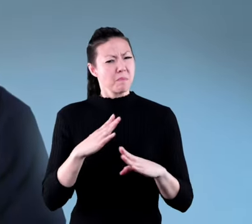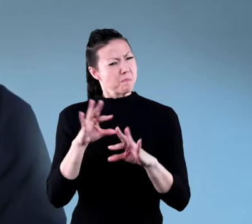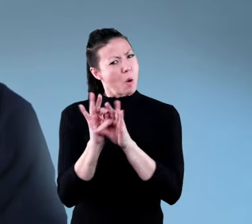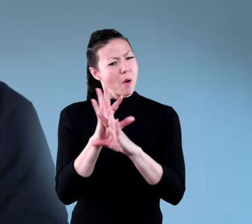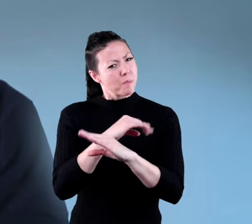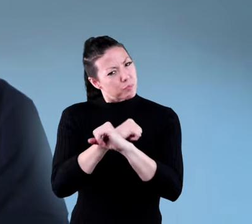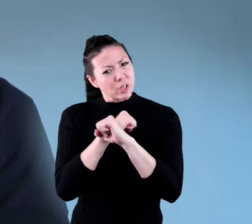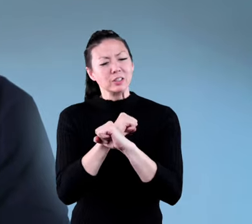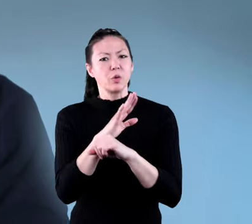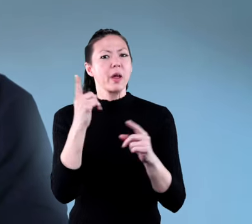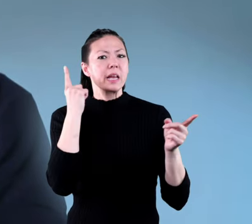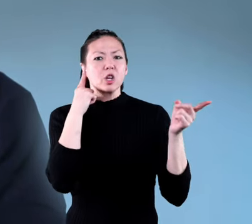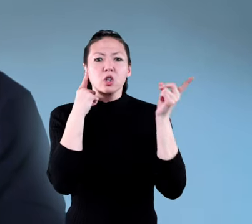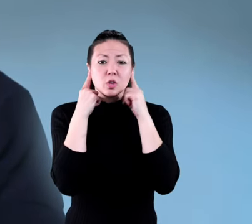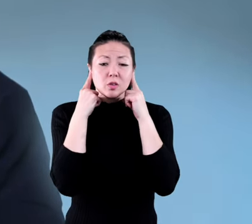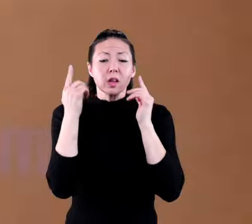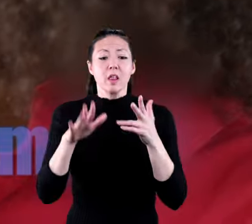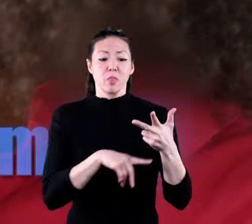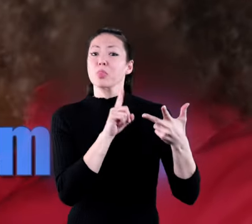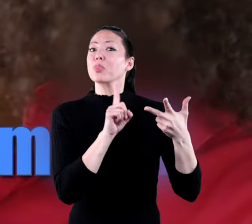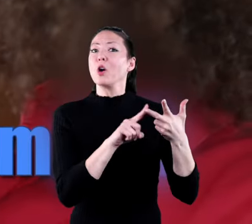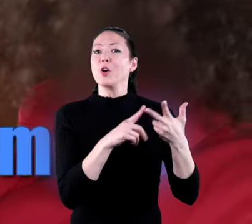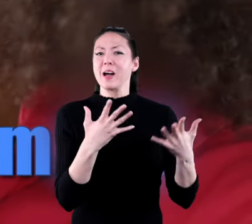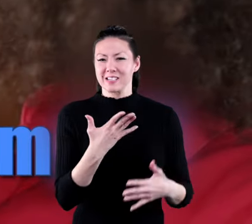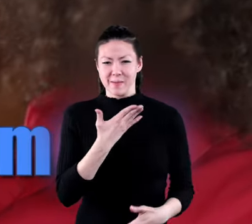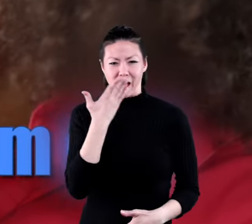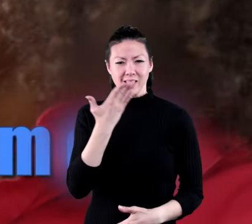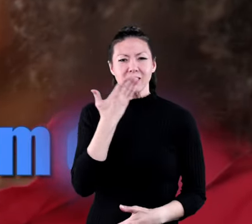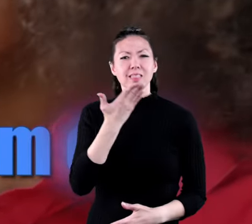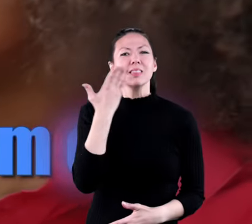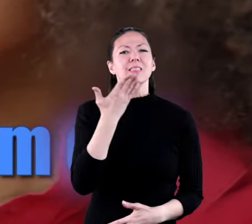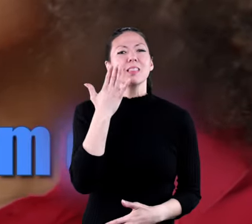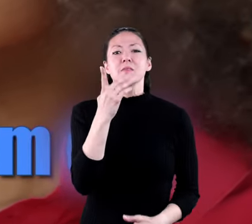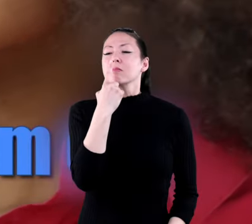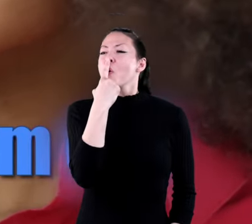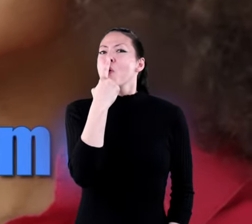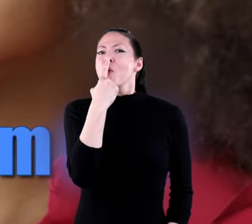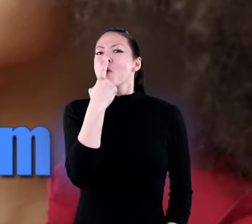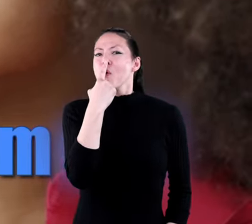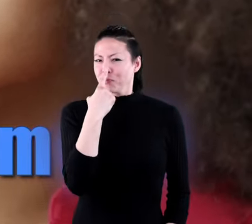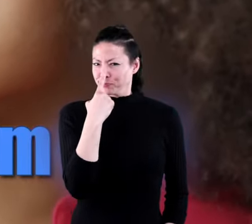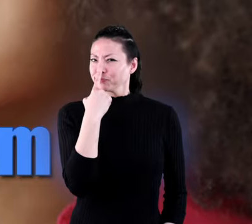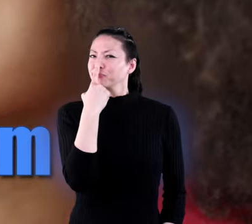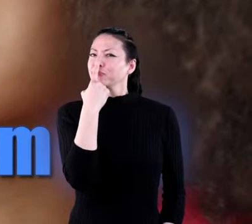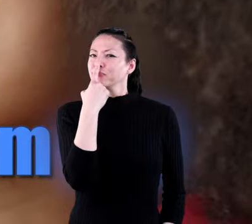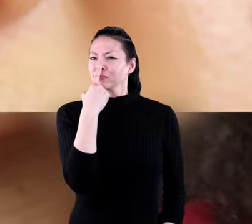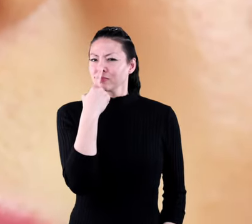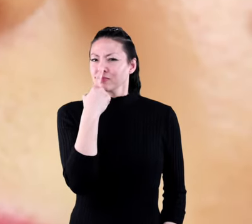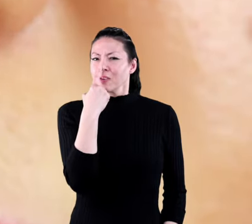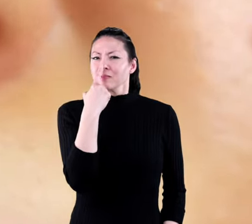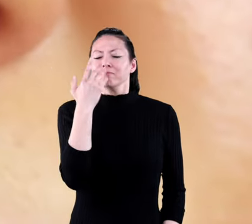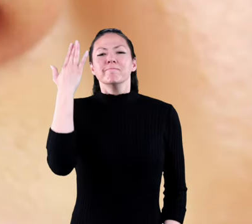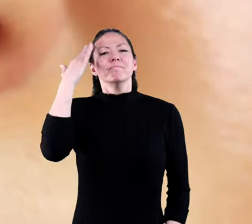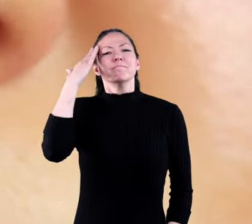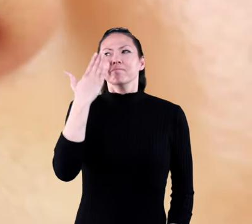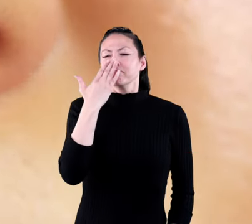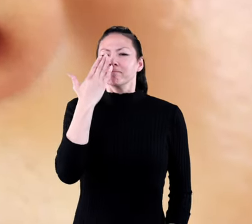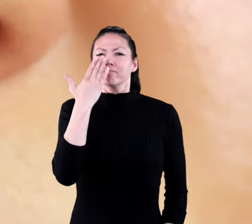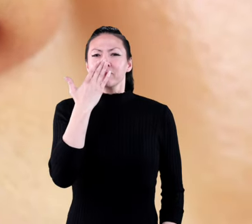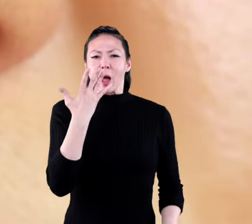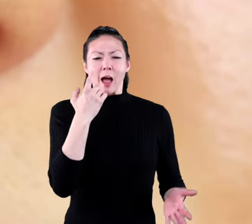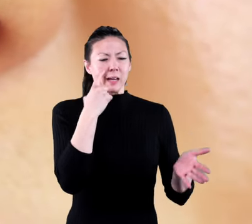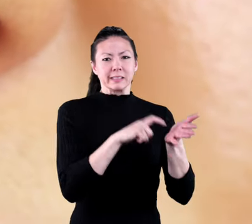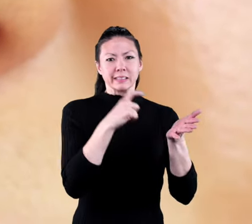that we protect our ears the third sense is smell it comes from our nose scents in the air